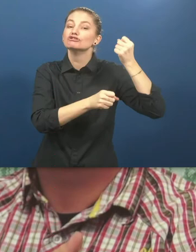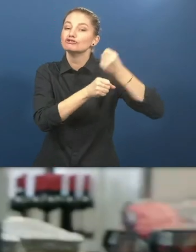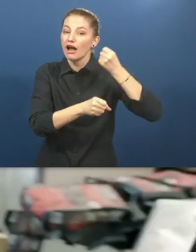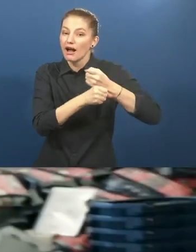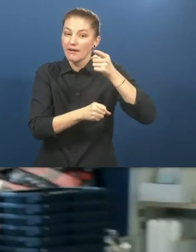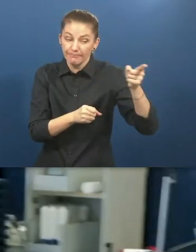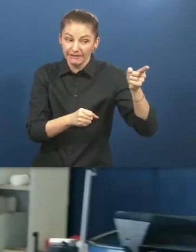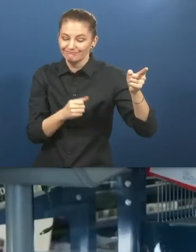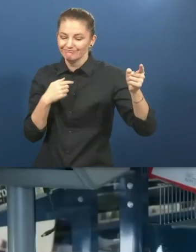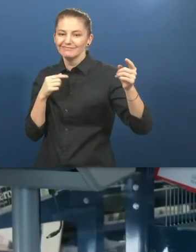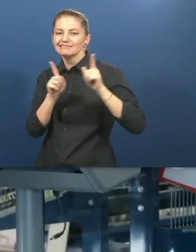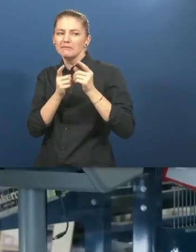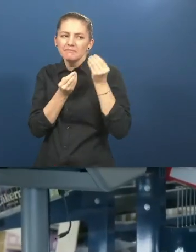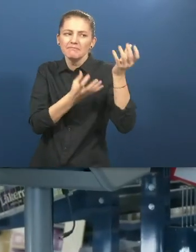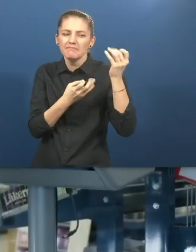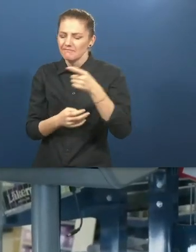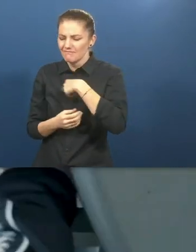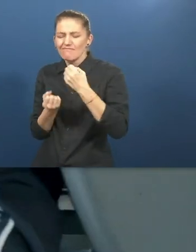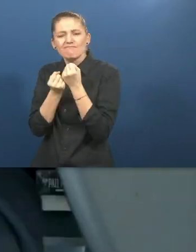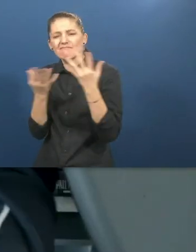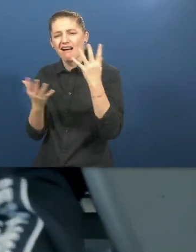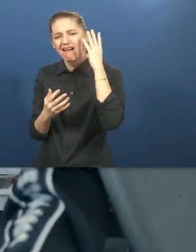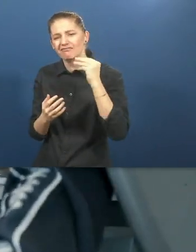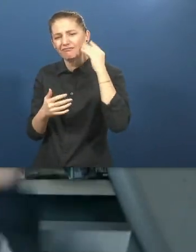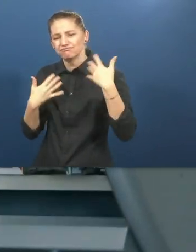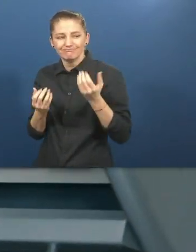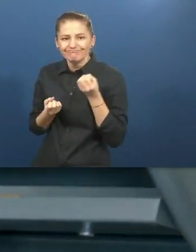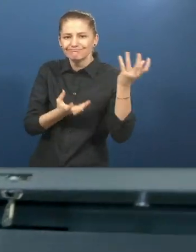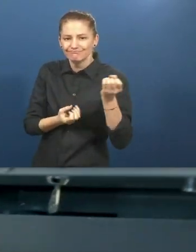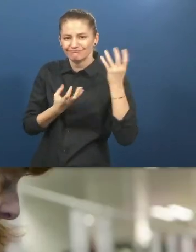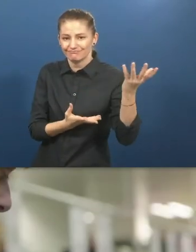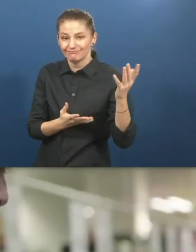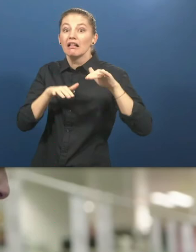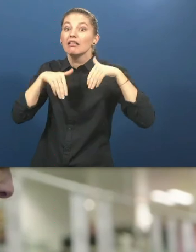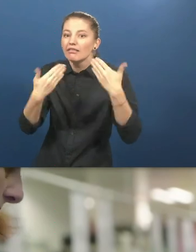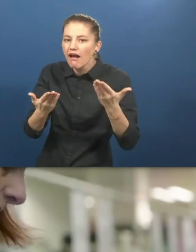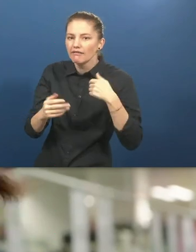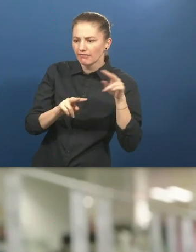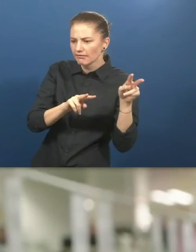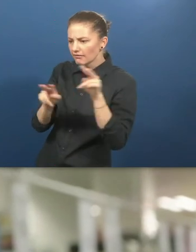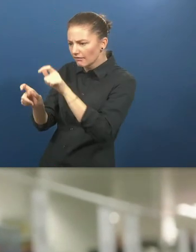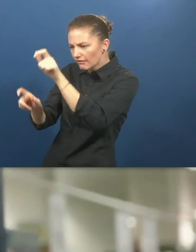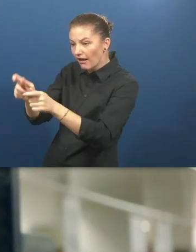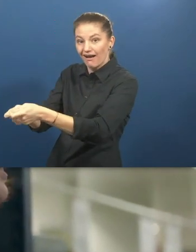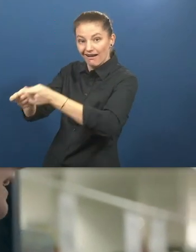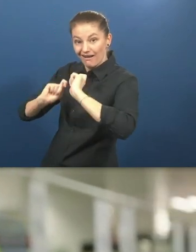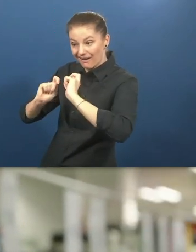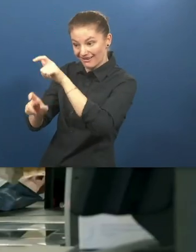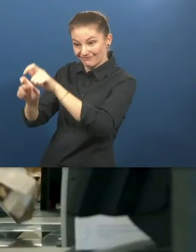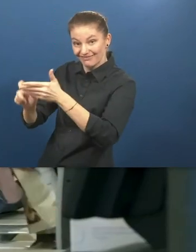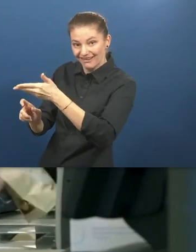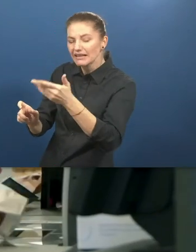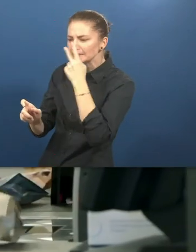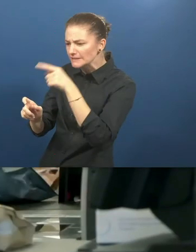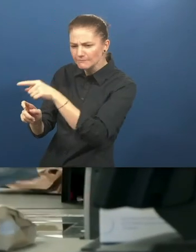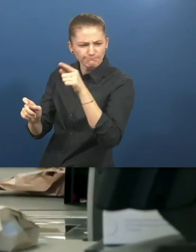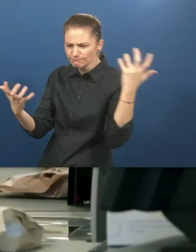Then we help the applicant to choose the job that suits her best. The applicant is